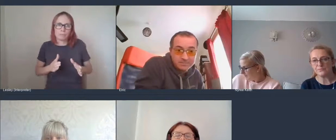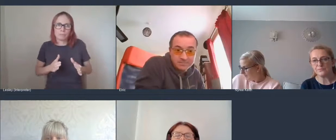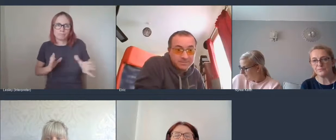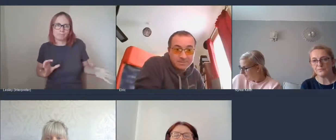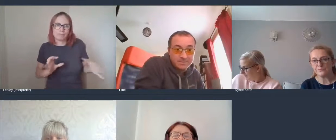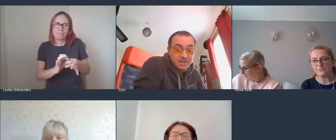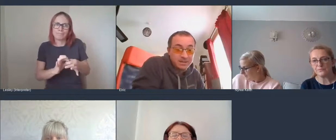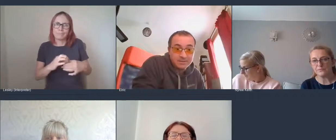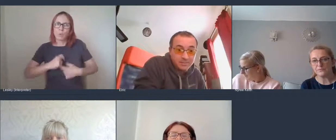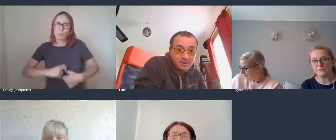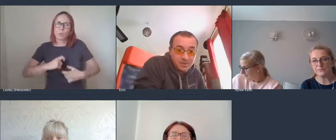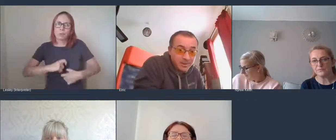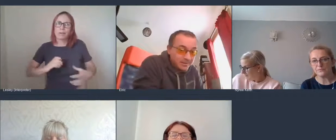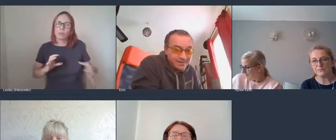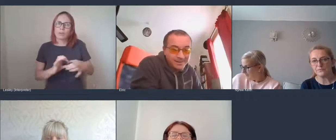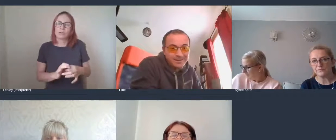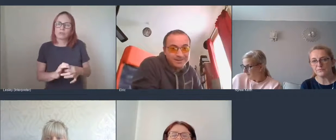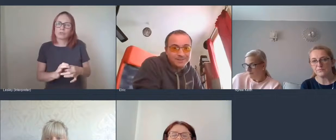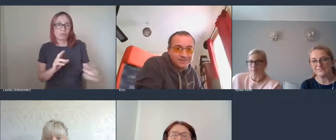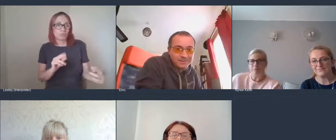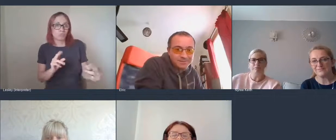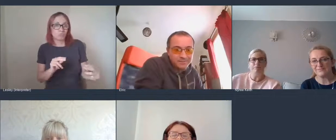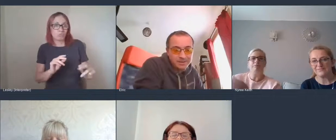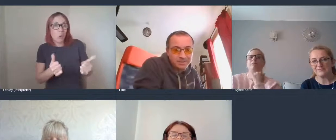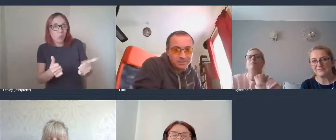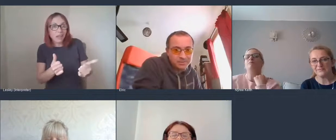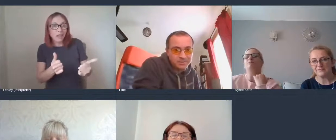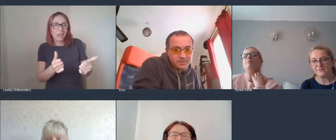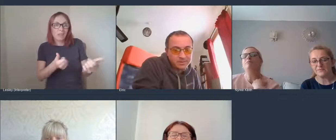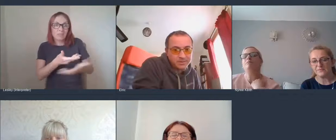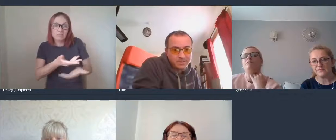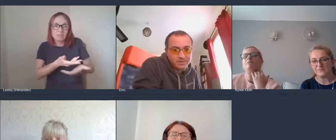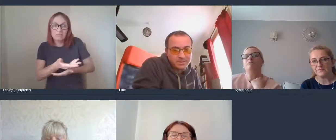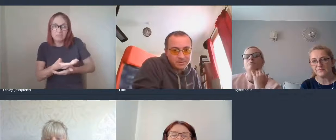just chat and be okay. Yeah, that's really important.